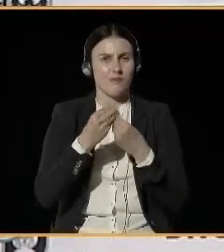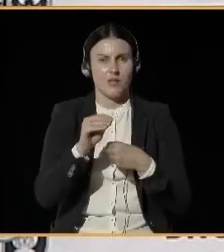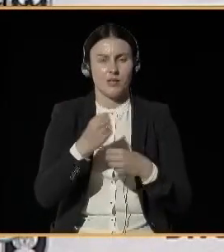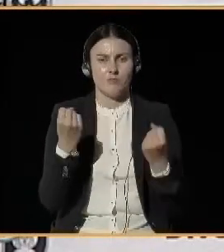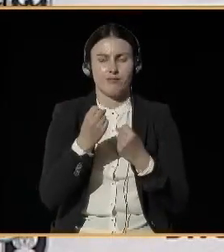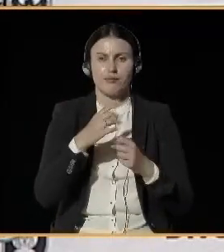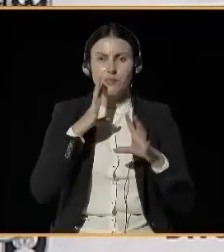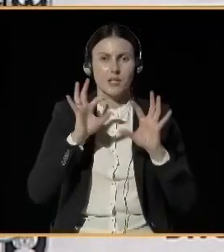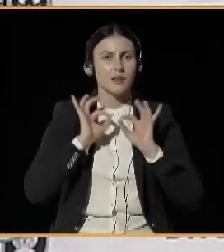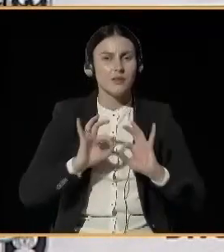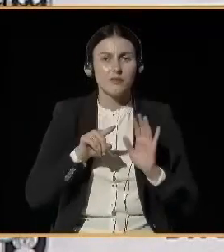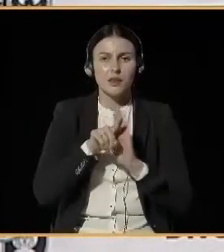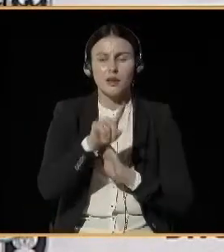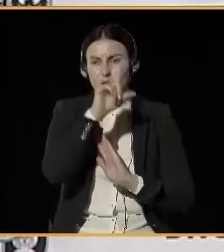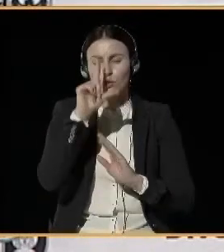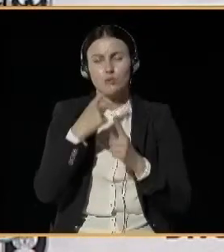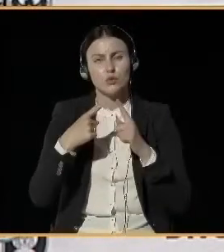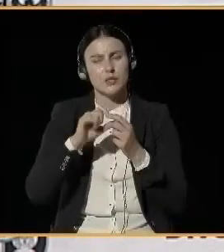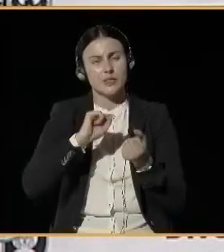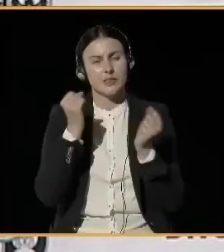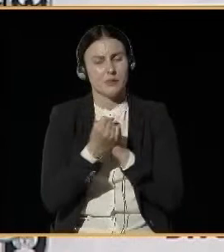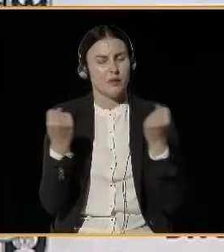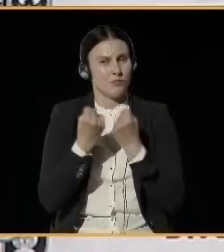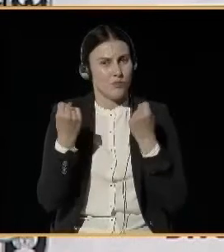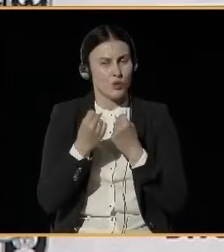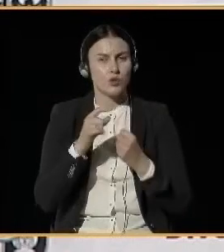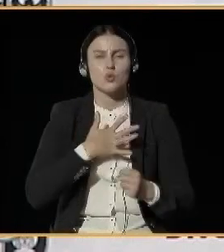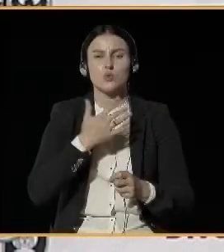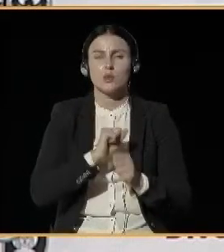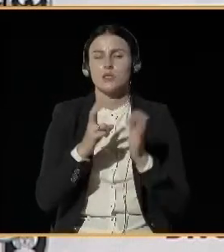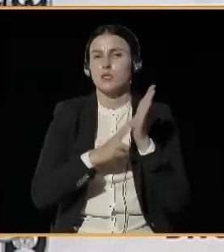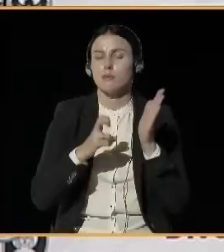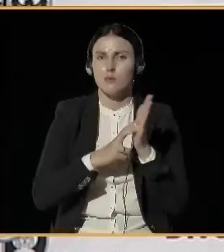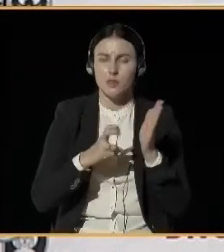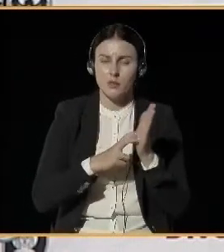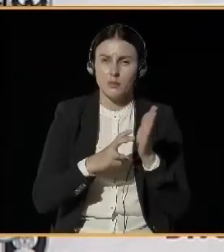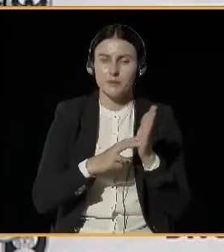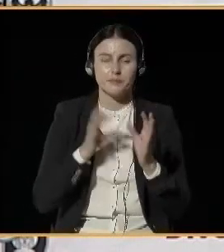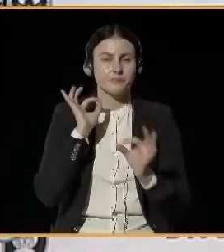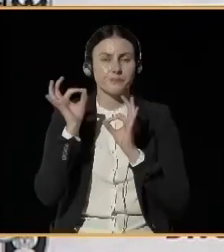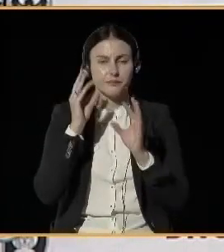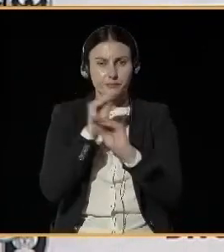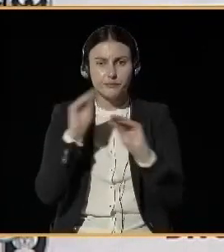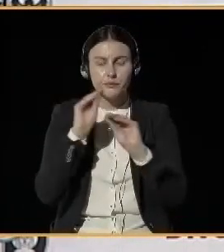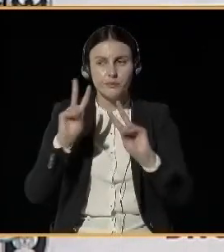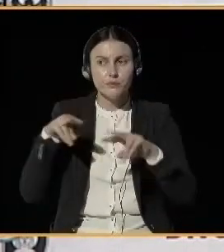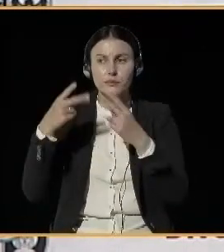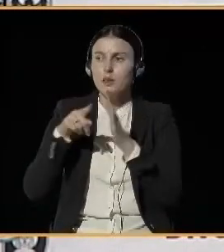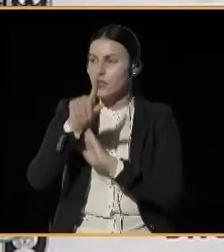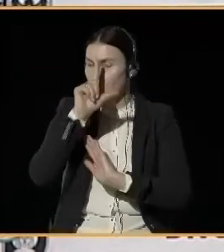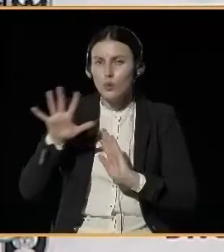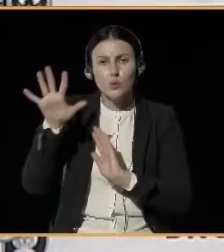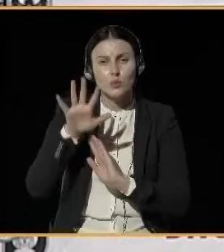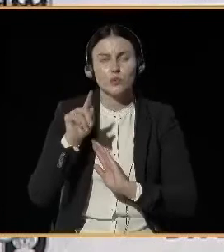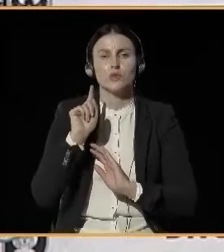But I would say that what is missing sometimes in the information given to the public is the evidence base,